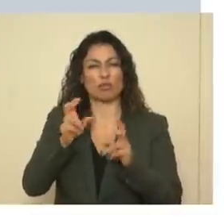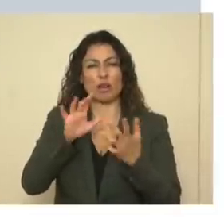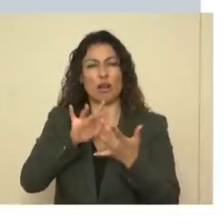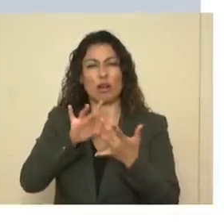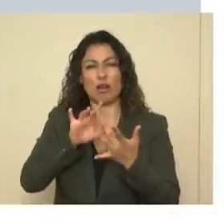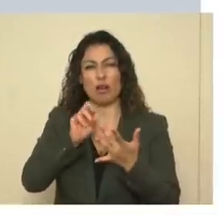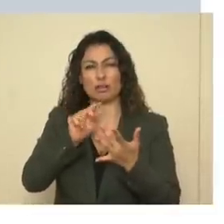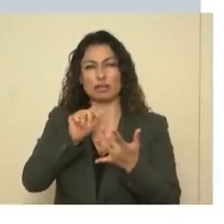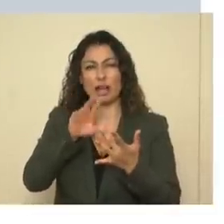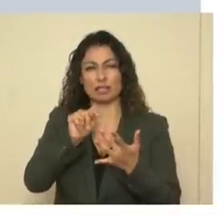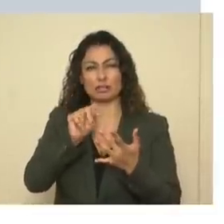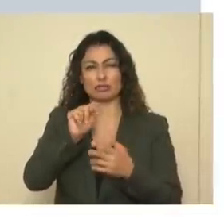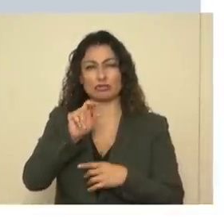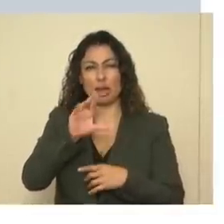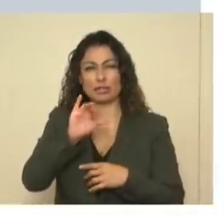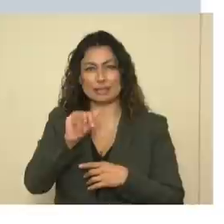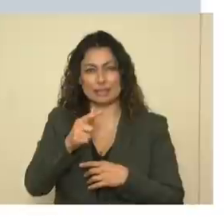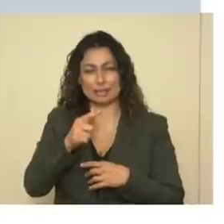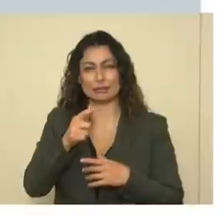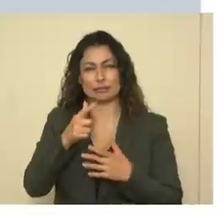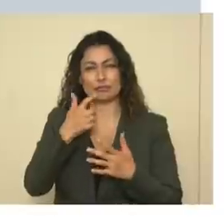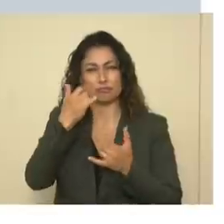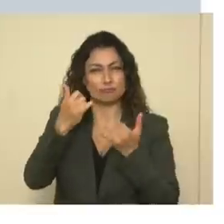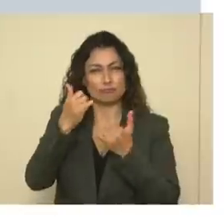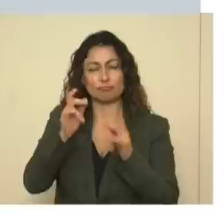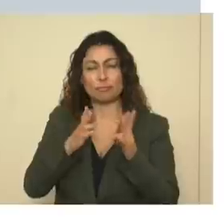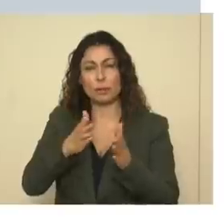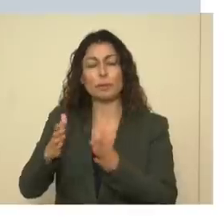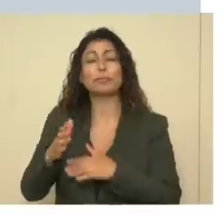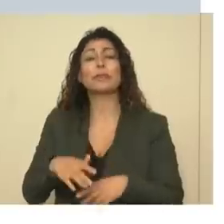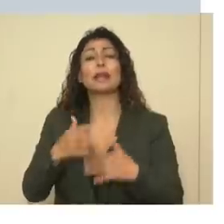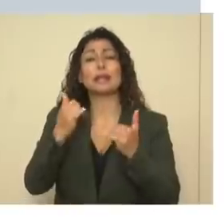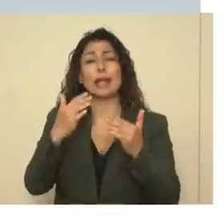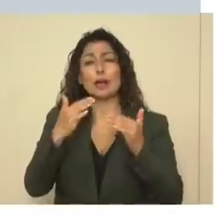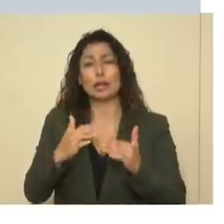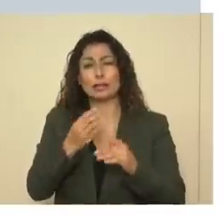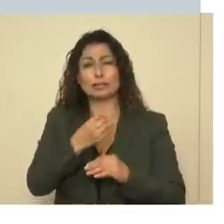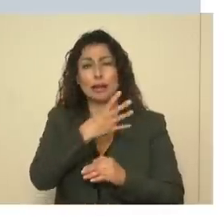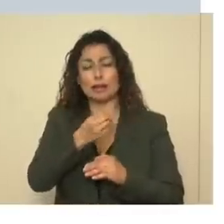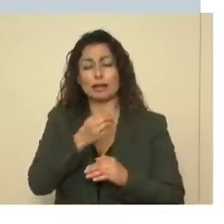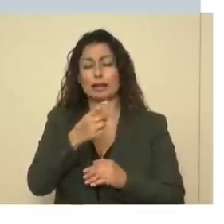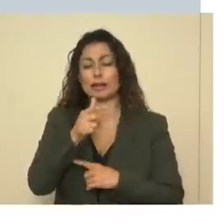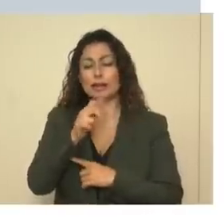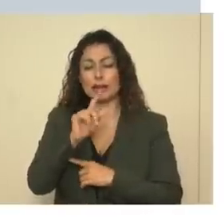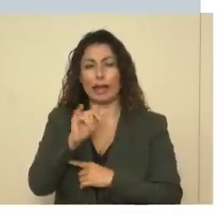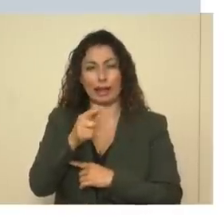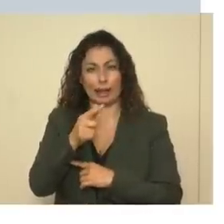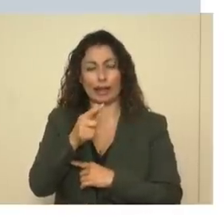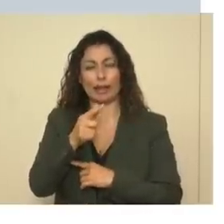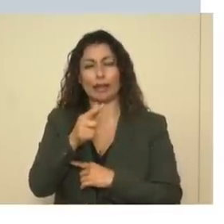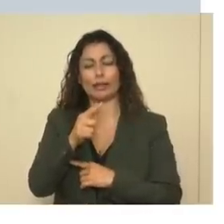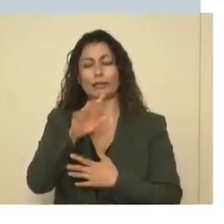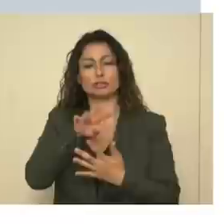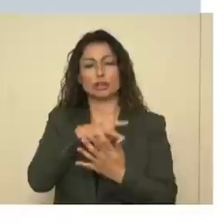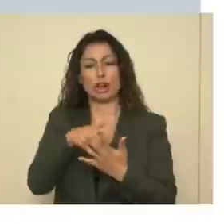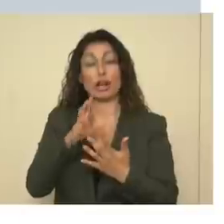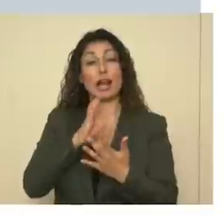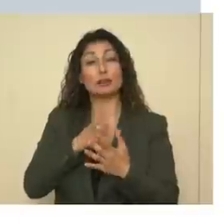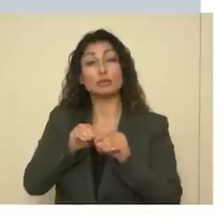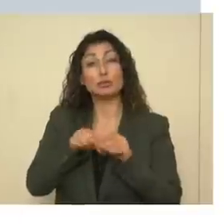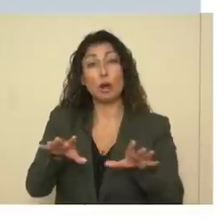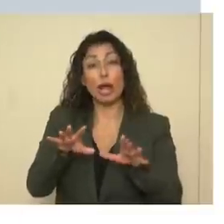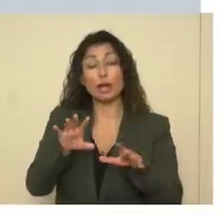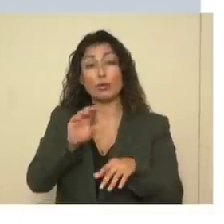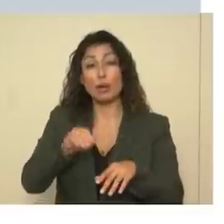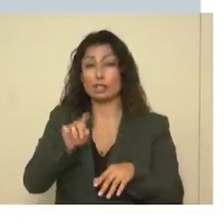minute. We have now the next slide is the gating criteria chart. Our spread rate should